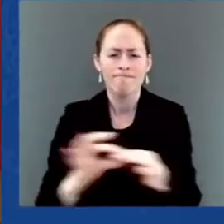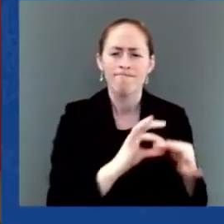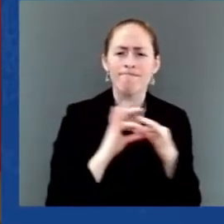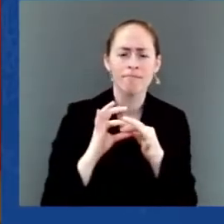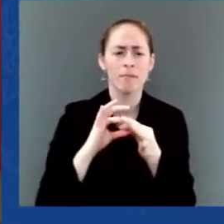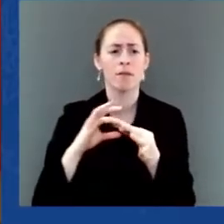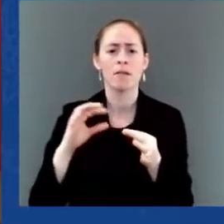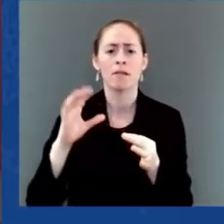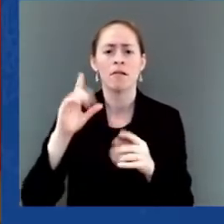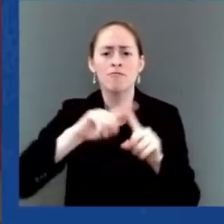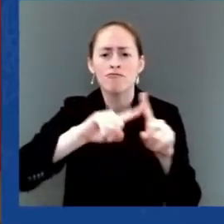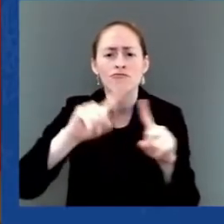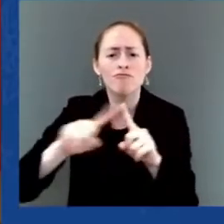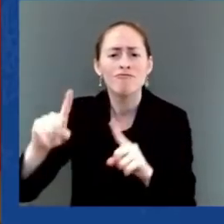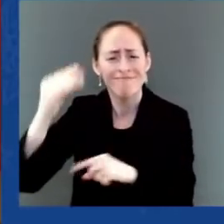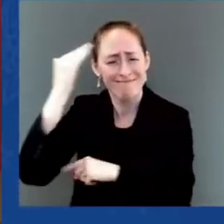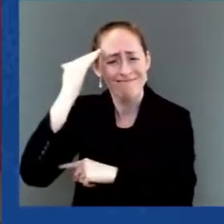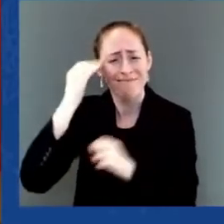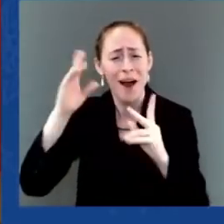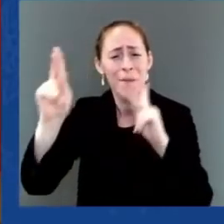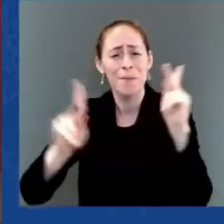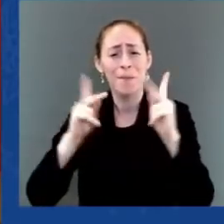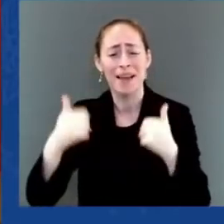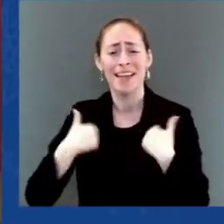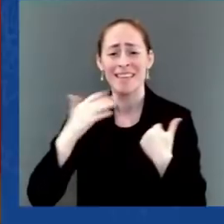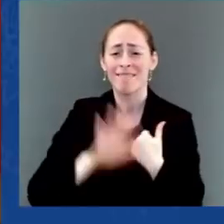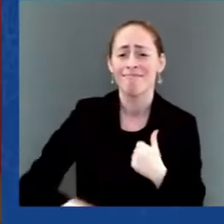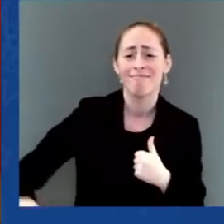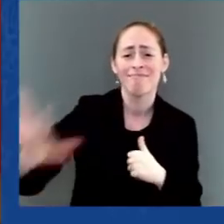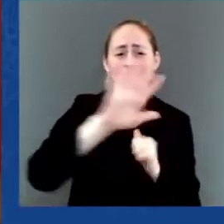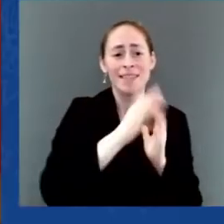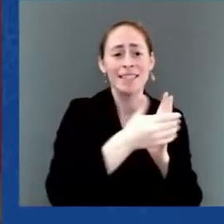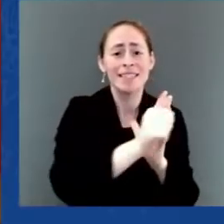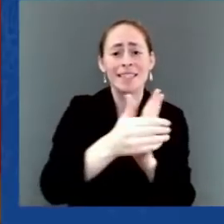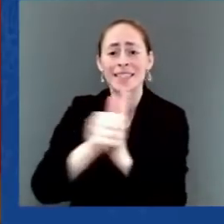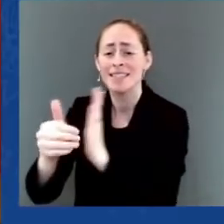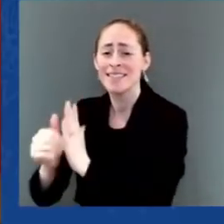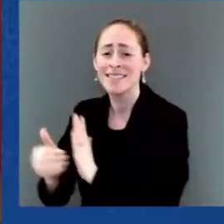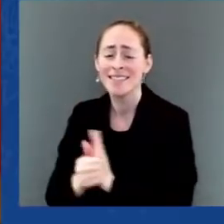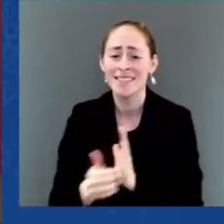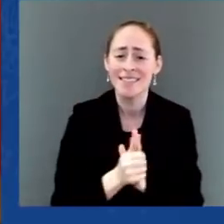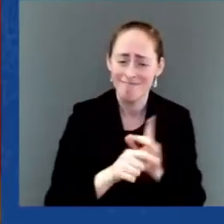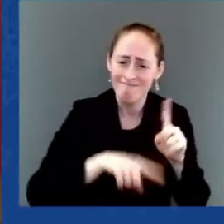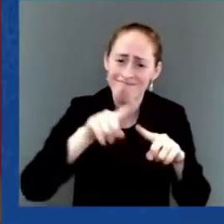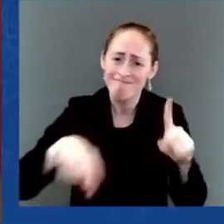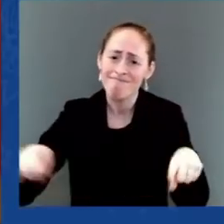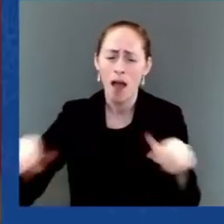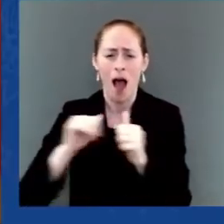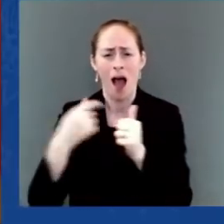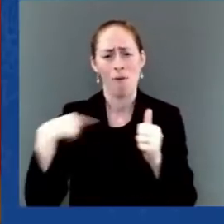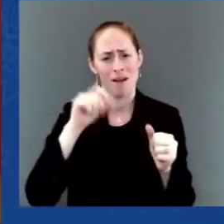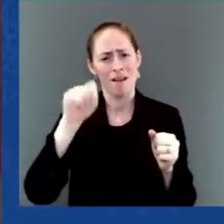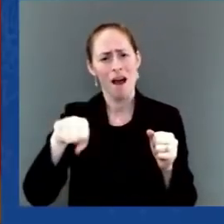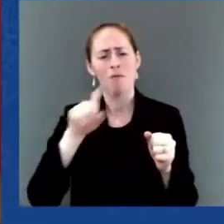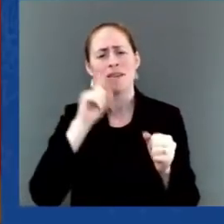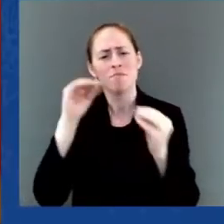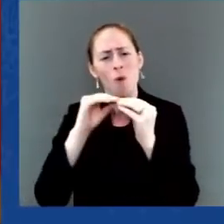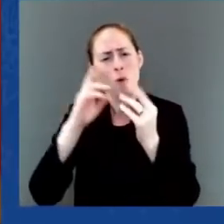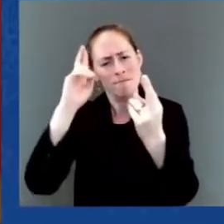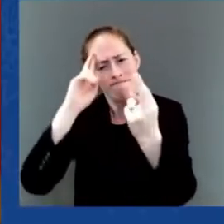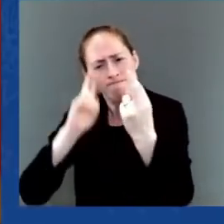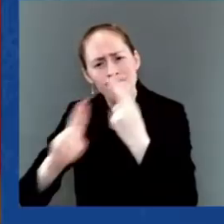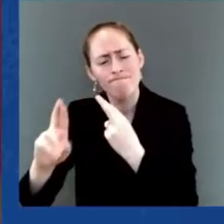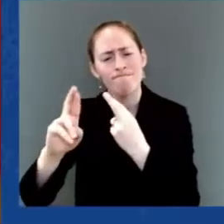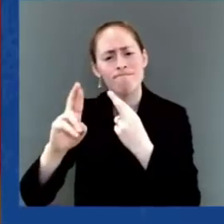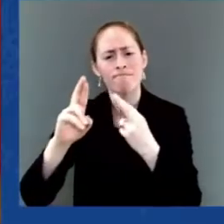we can do in partnership and mutual respect to strengthen our region and prove democracies can deliver